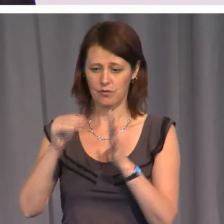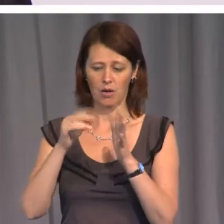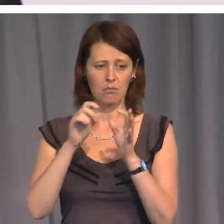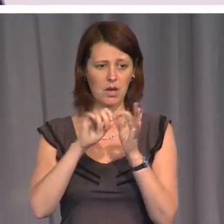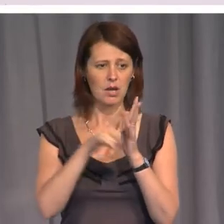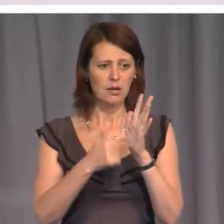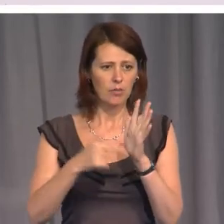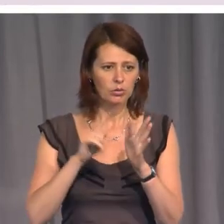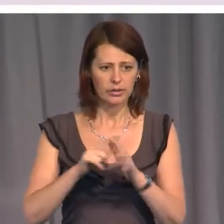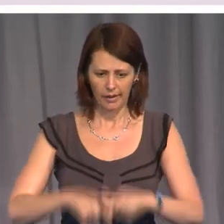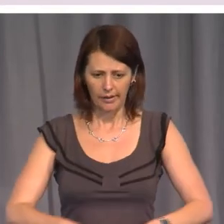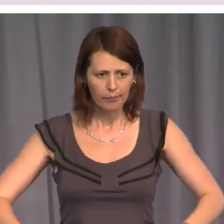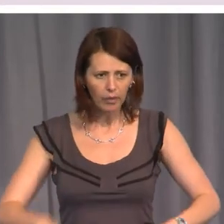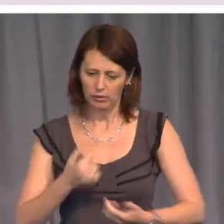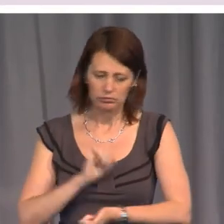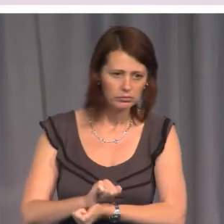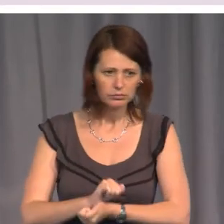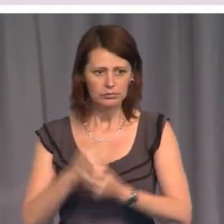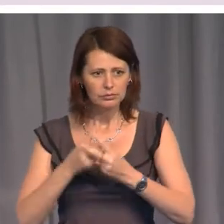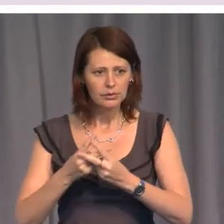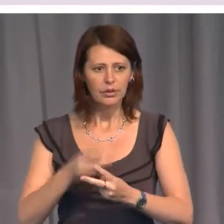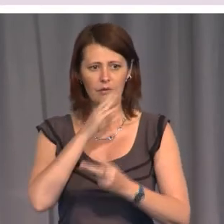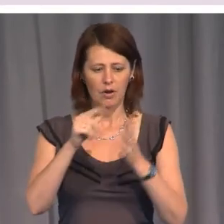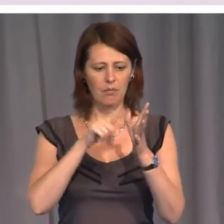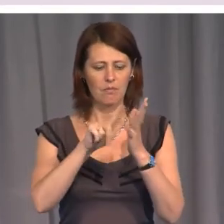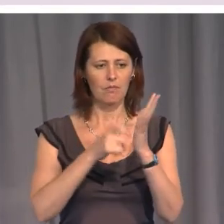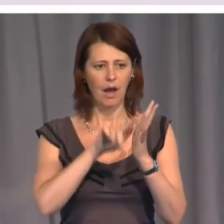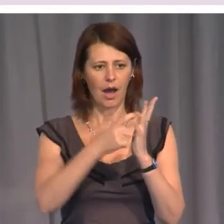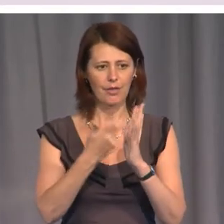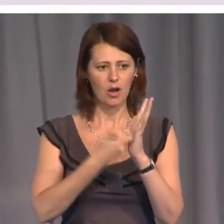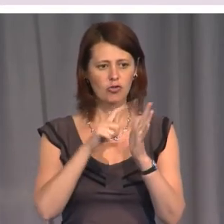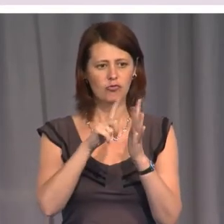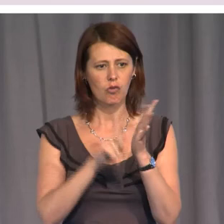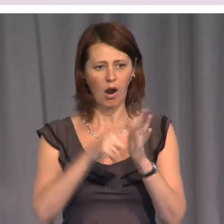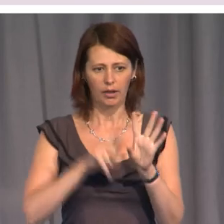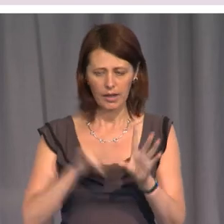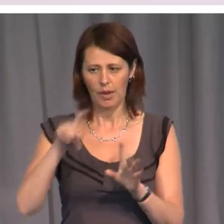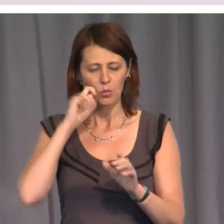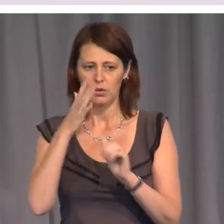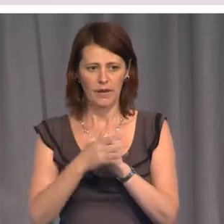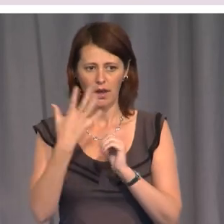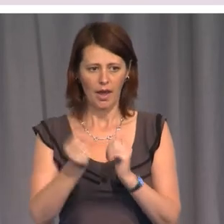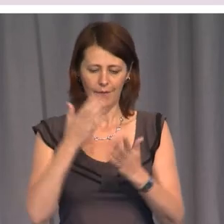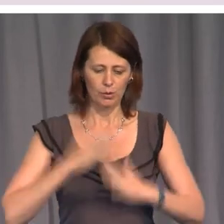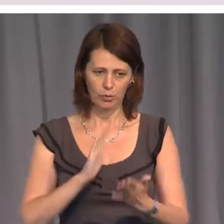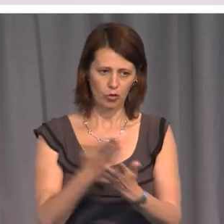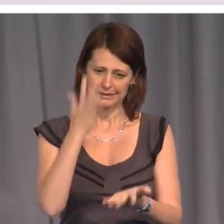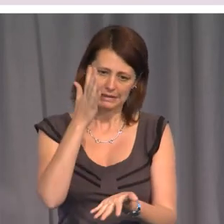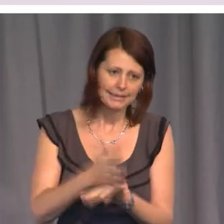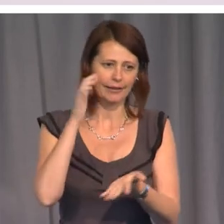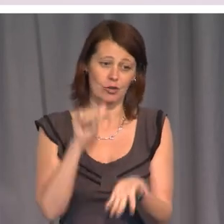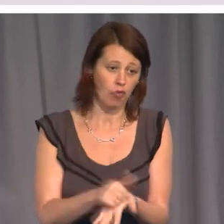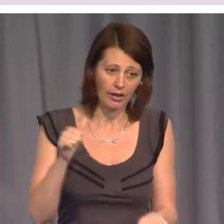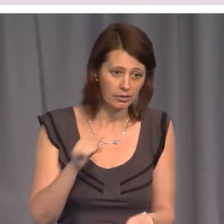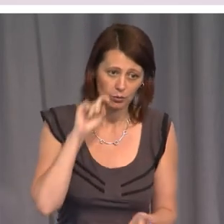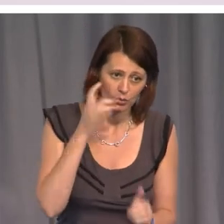chastity belt imposed by Arthur Ryler. But we'll never get human rights exactly right. They're often in